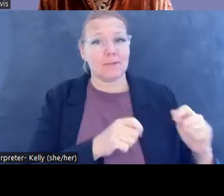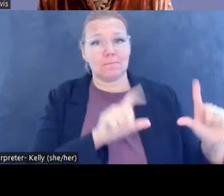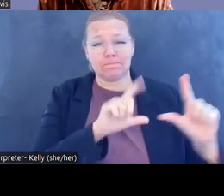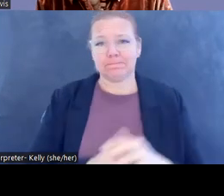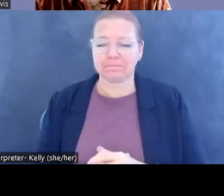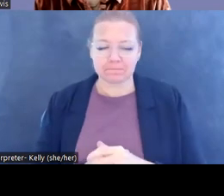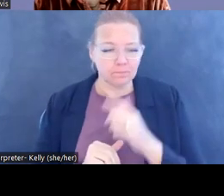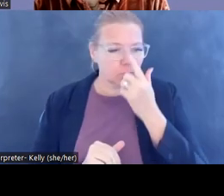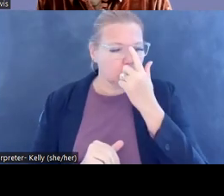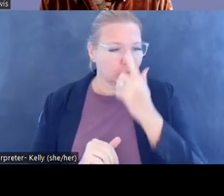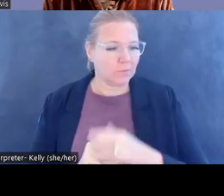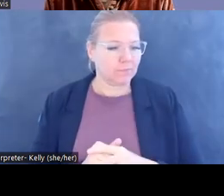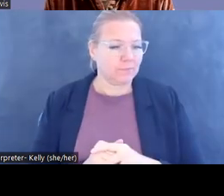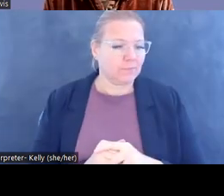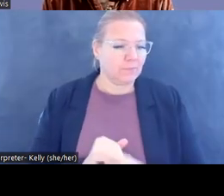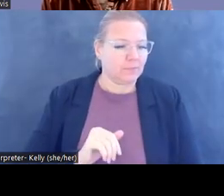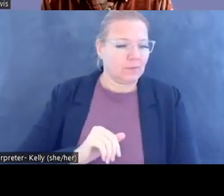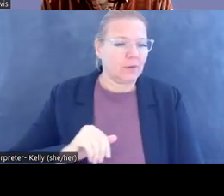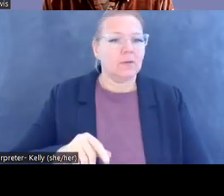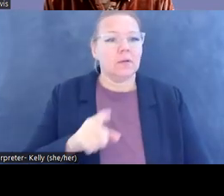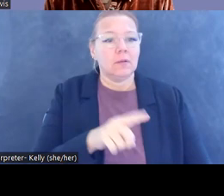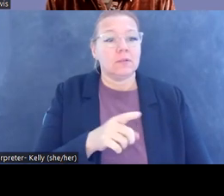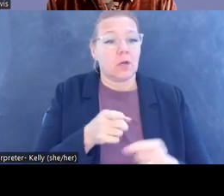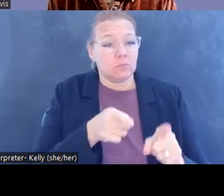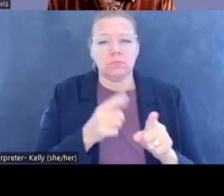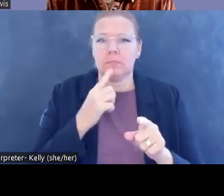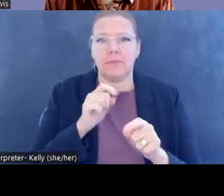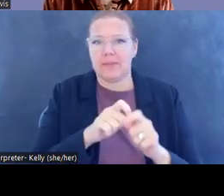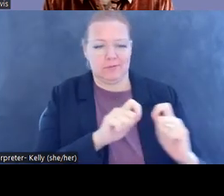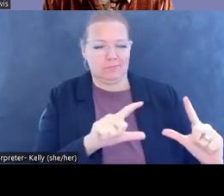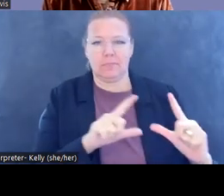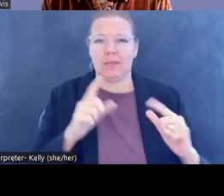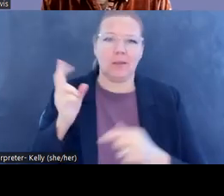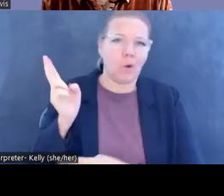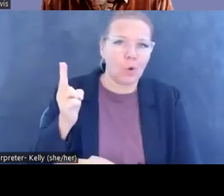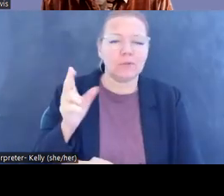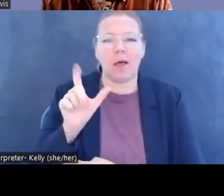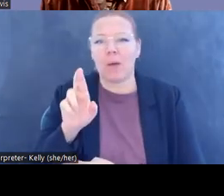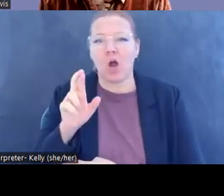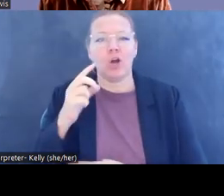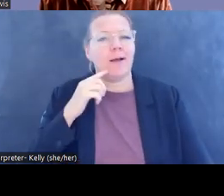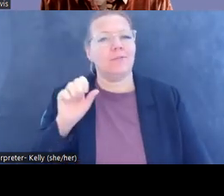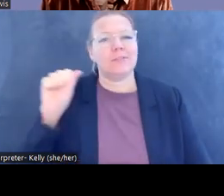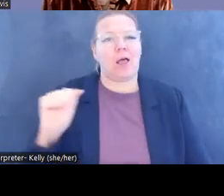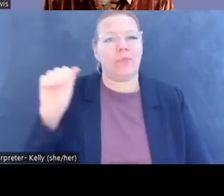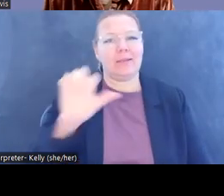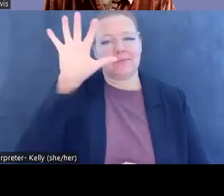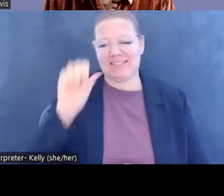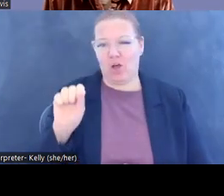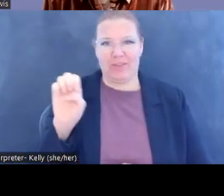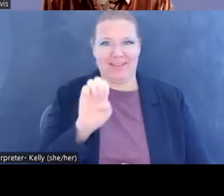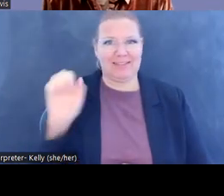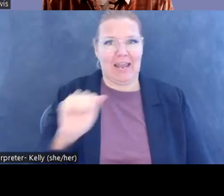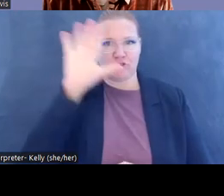So how did this, which was long and open secret, whispered in the hotel bars of Southeast Asia come to light? Well, it started with